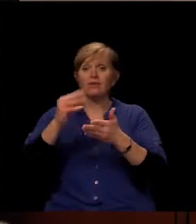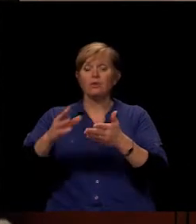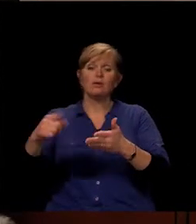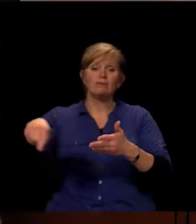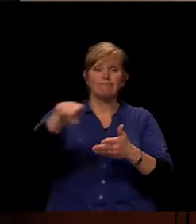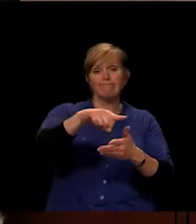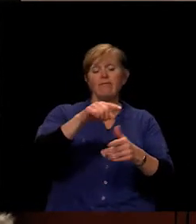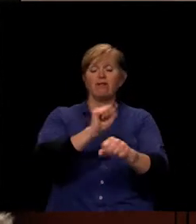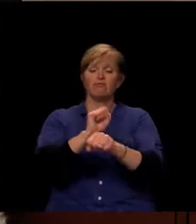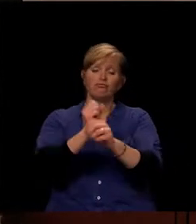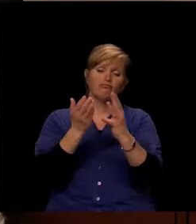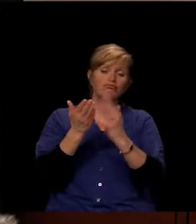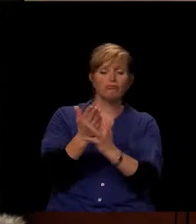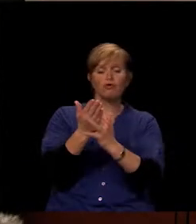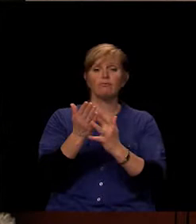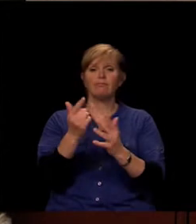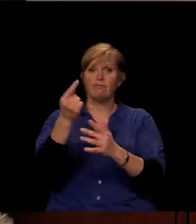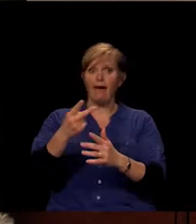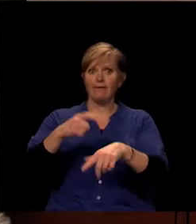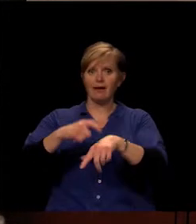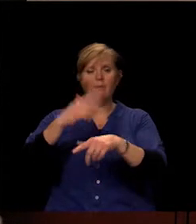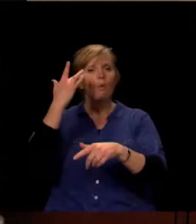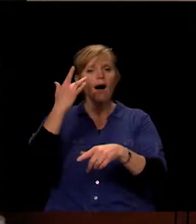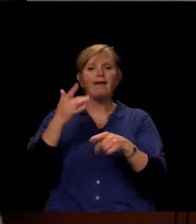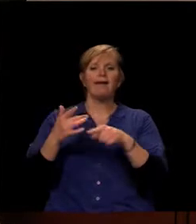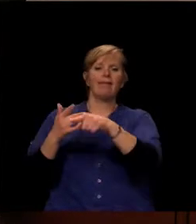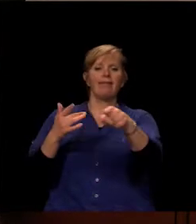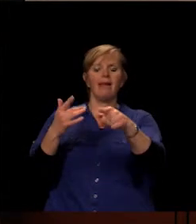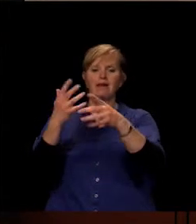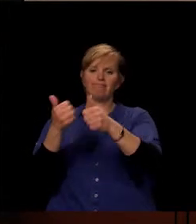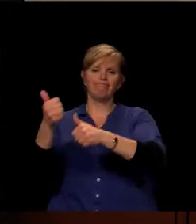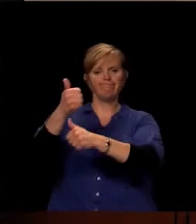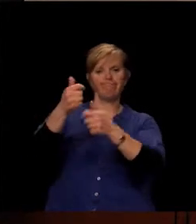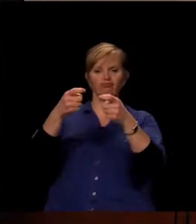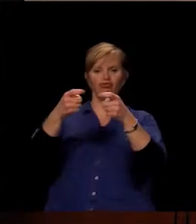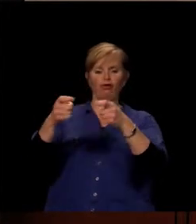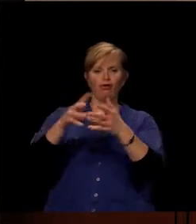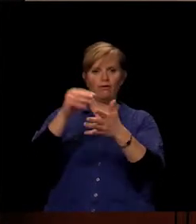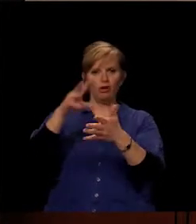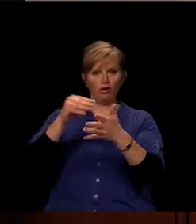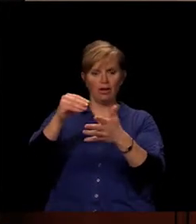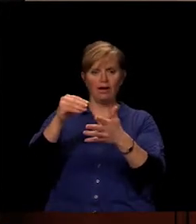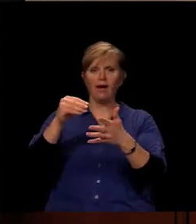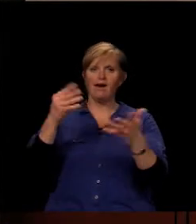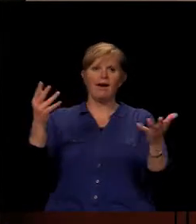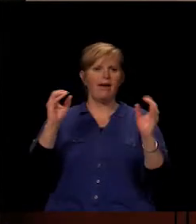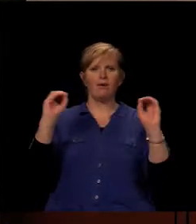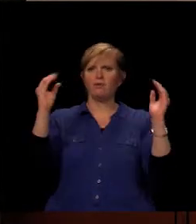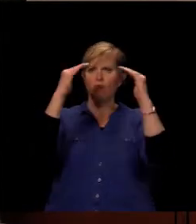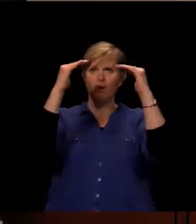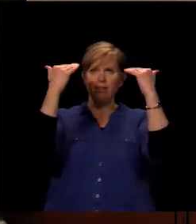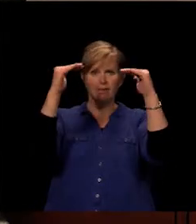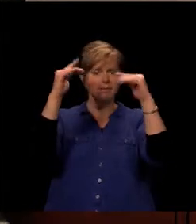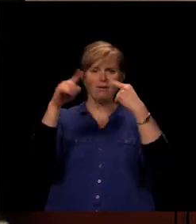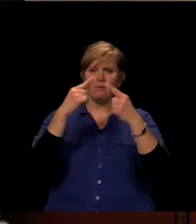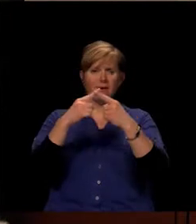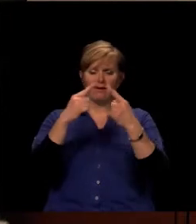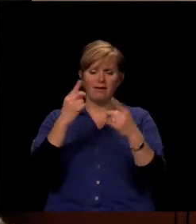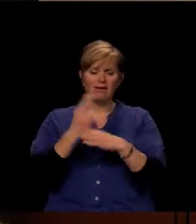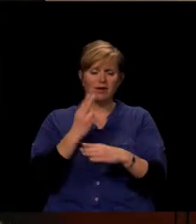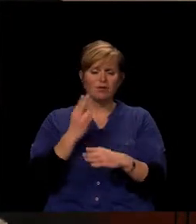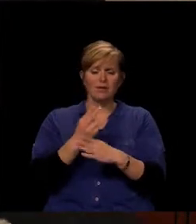time. Why? Because they're in charge of their learning, and the sky's the limit when they're motivated by using a device that belongs to them.